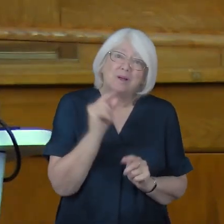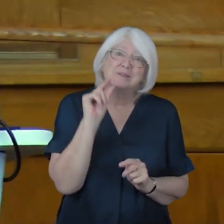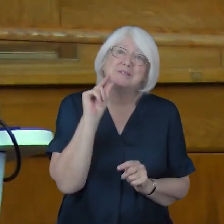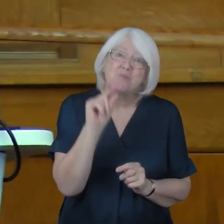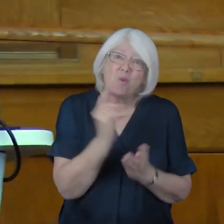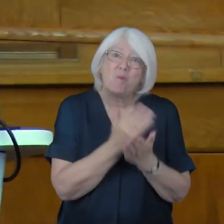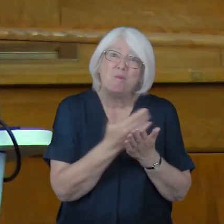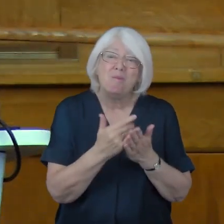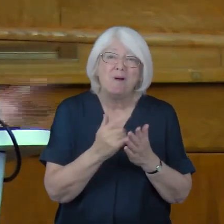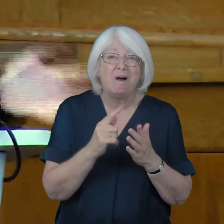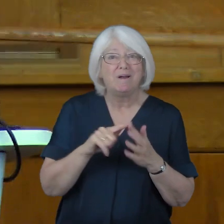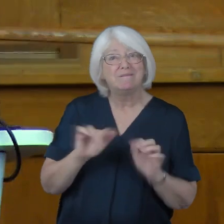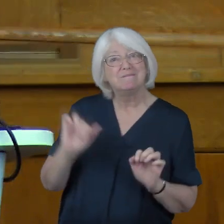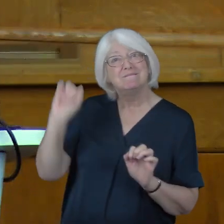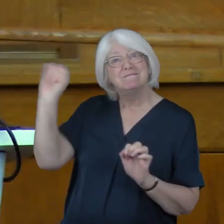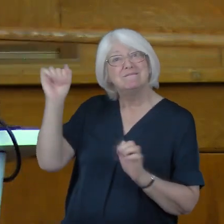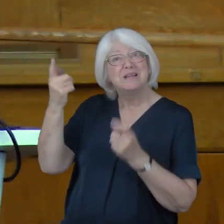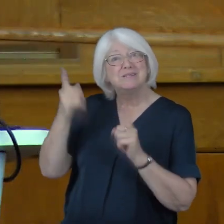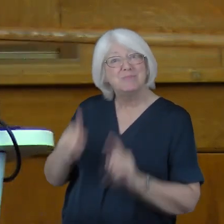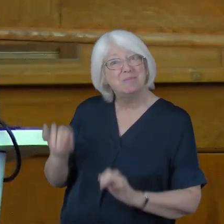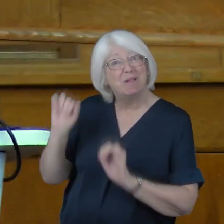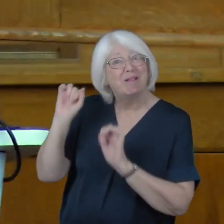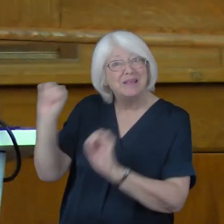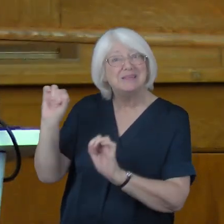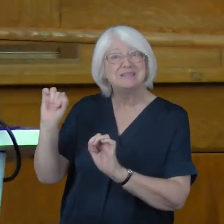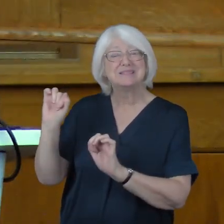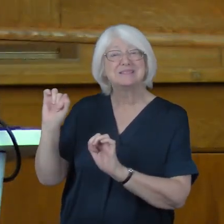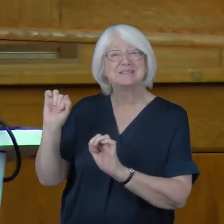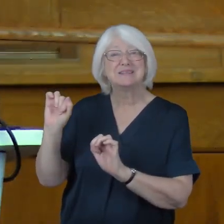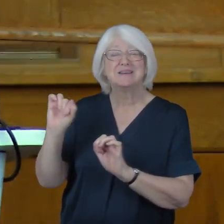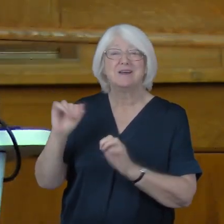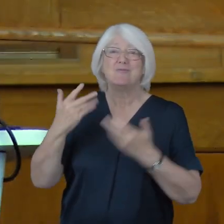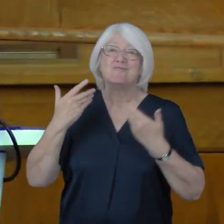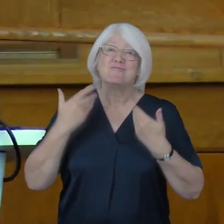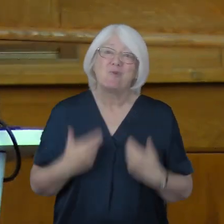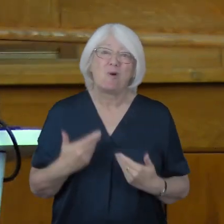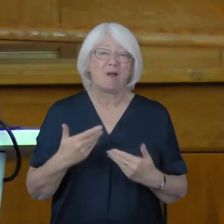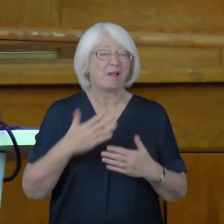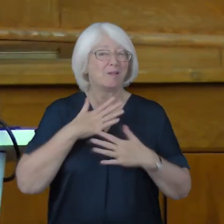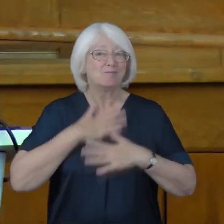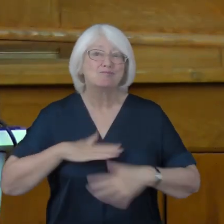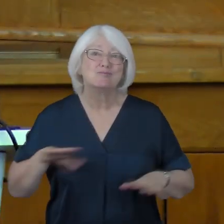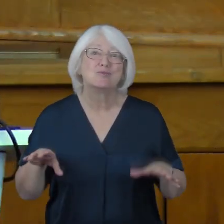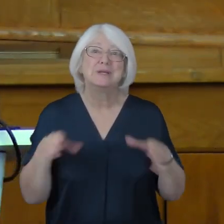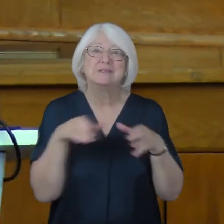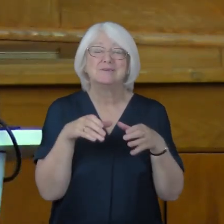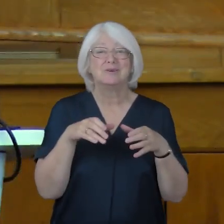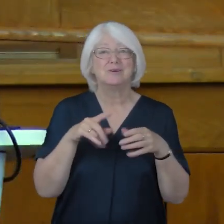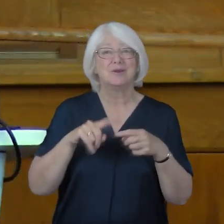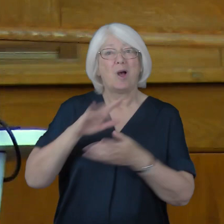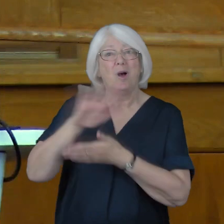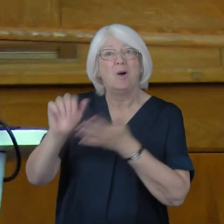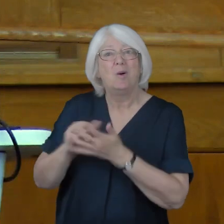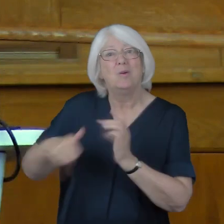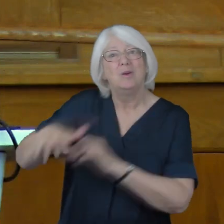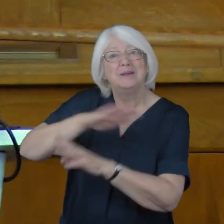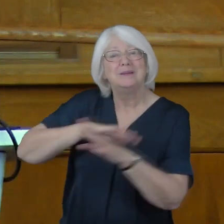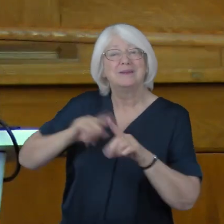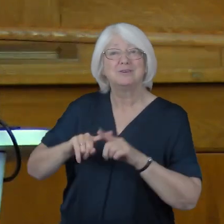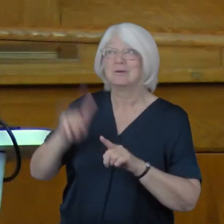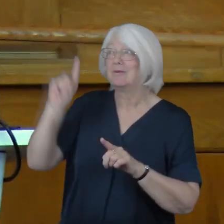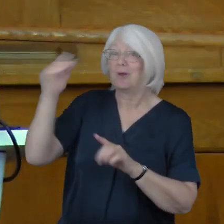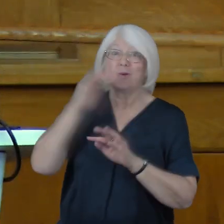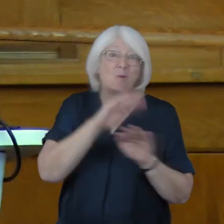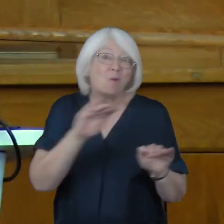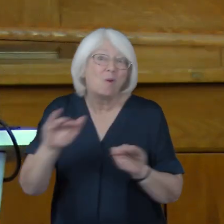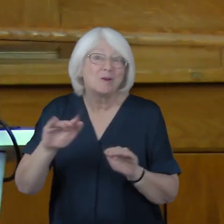God's own people, a royal priesthood, our only nation, called by God to declare the wonderful works of the one